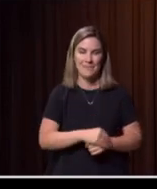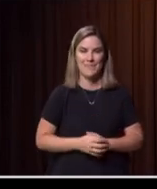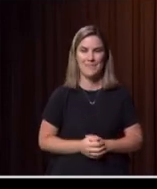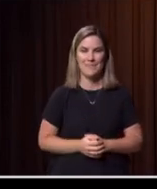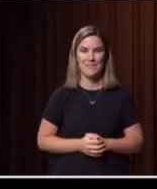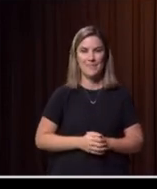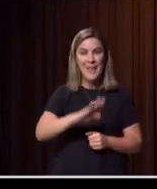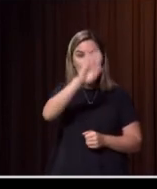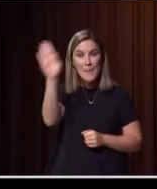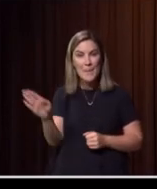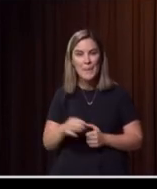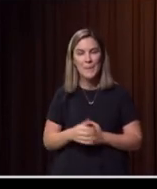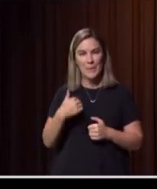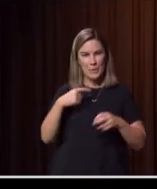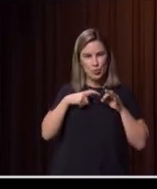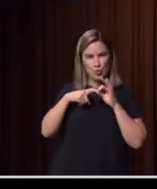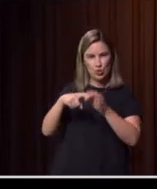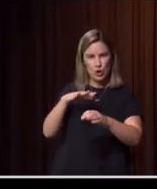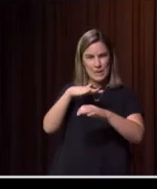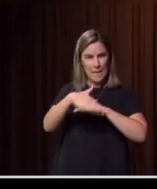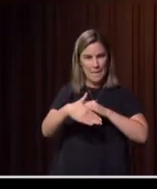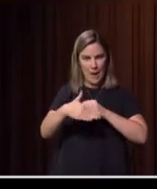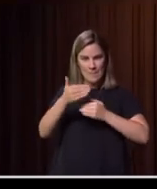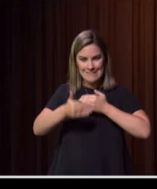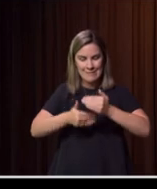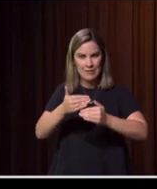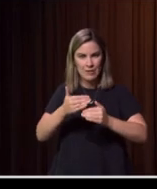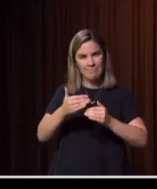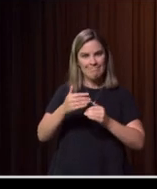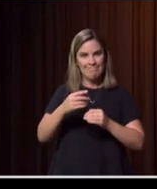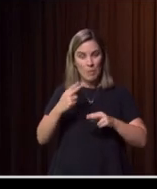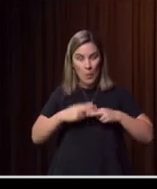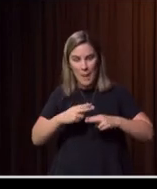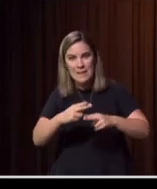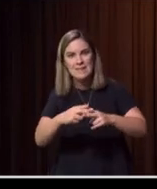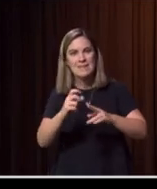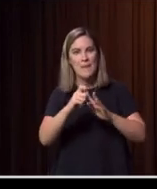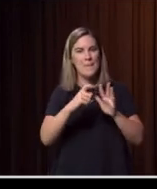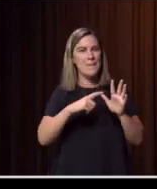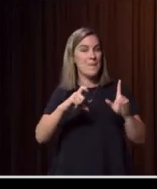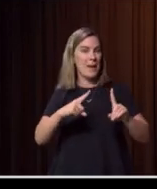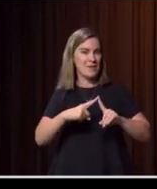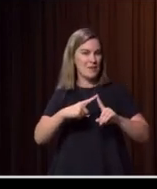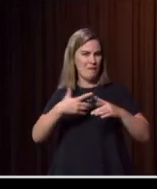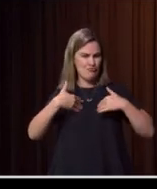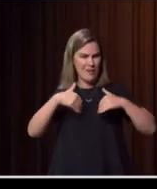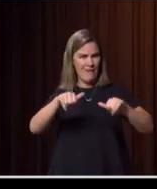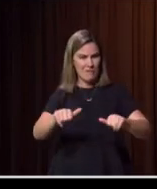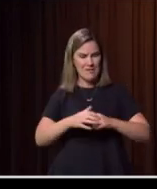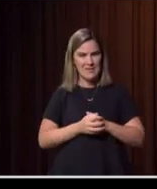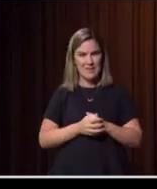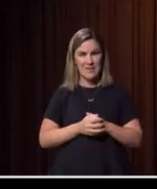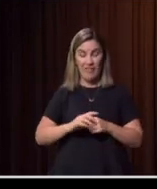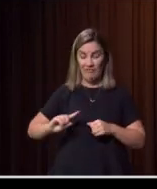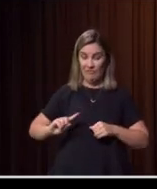Hello, my question is about the pace of recovery. In this first period, as we respond to the